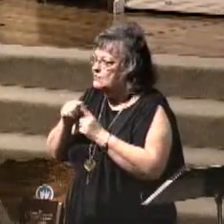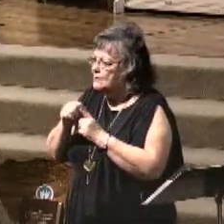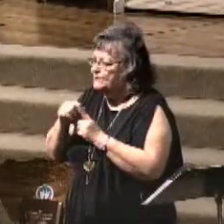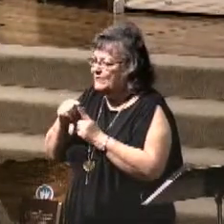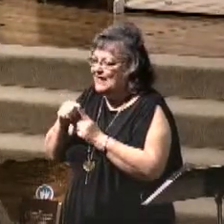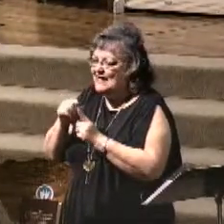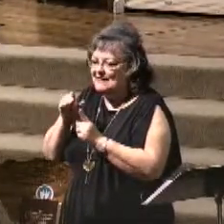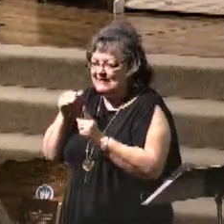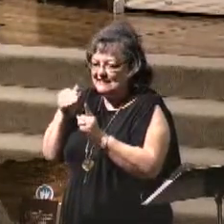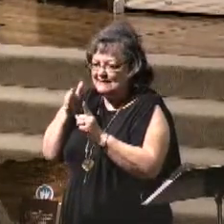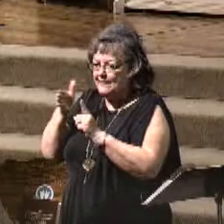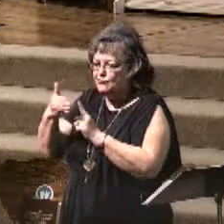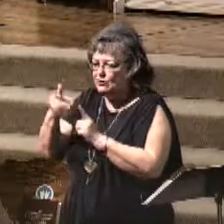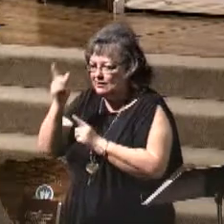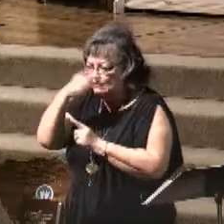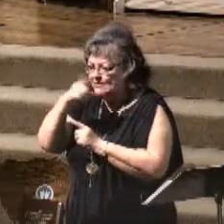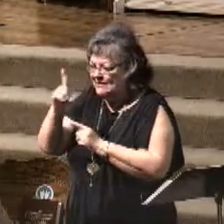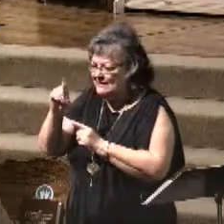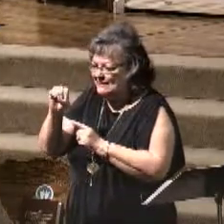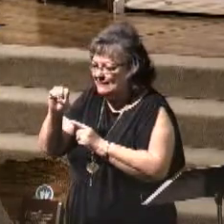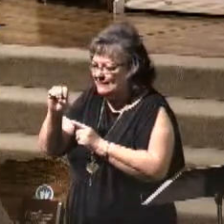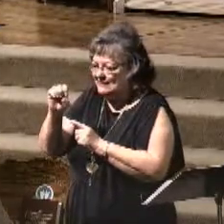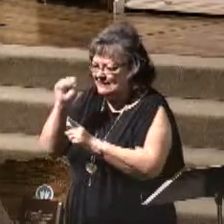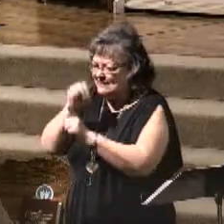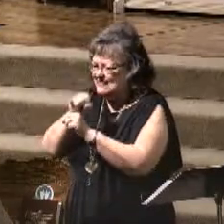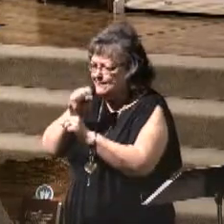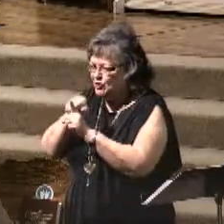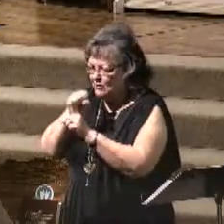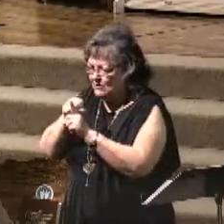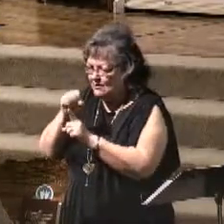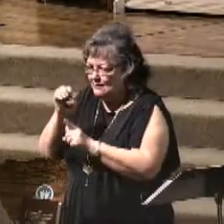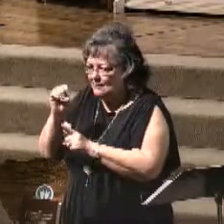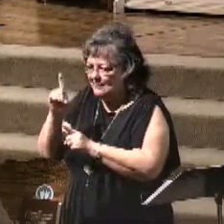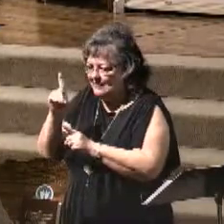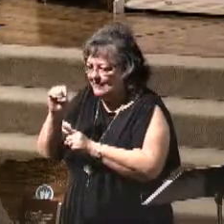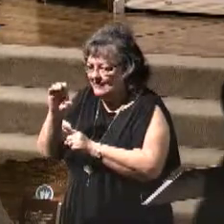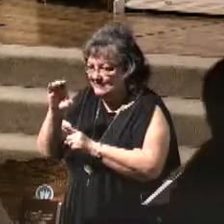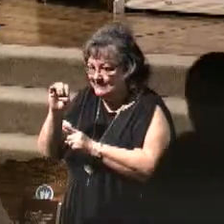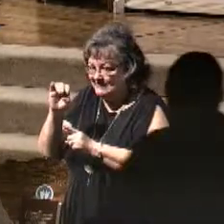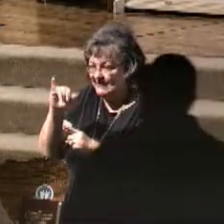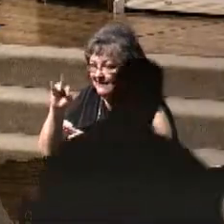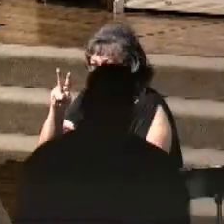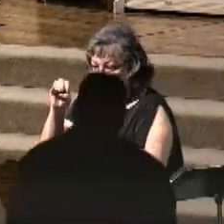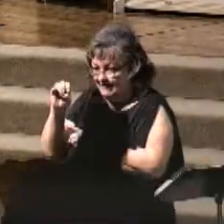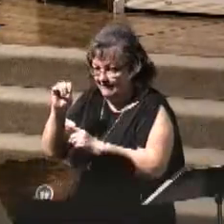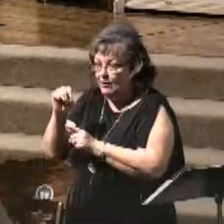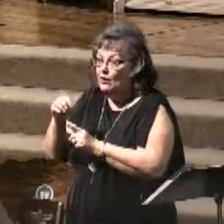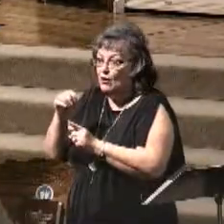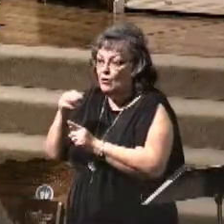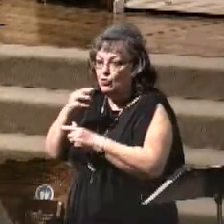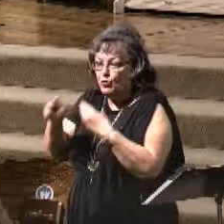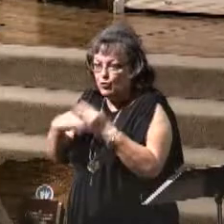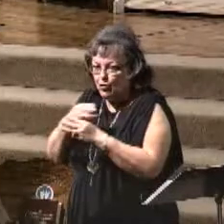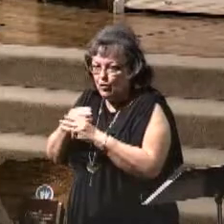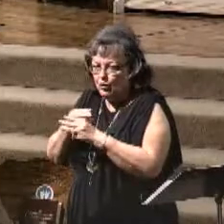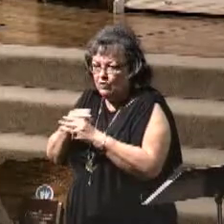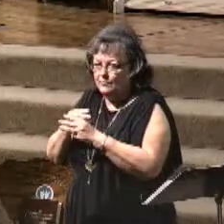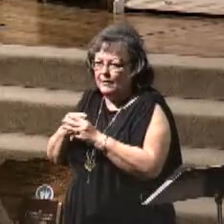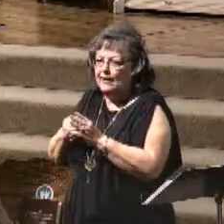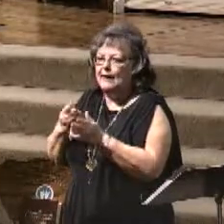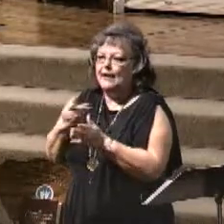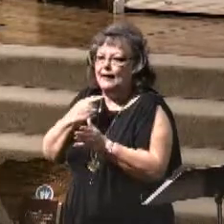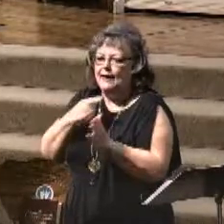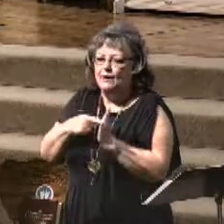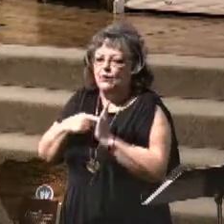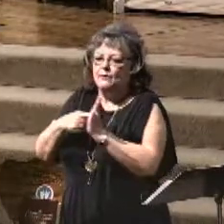Deception. Deception. He will deceive the world and he'll present peace. He'll present peace. The Bible